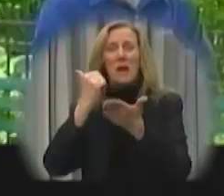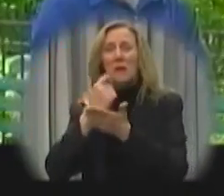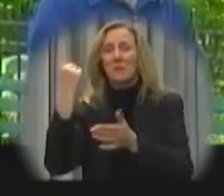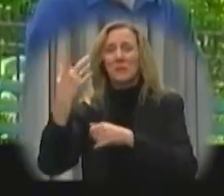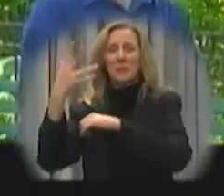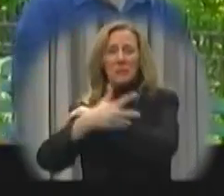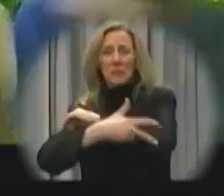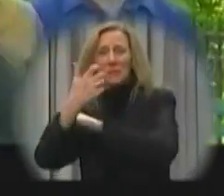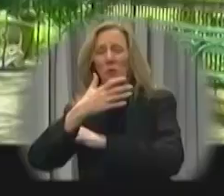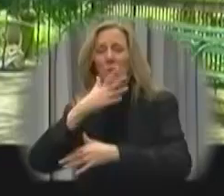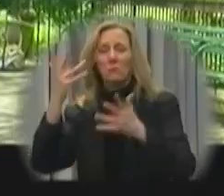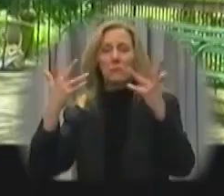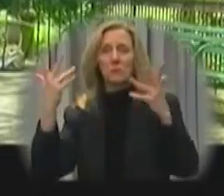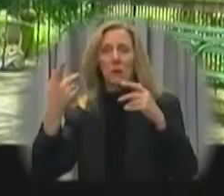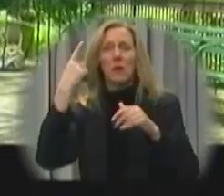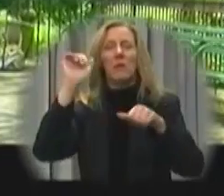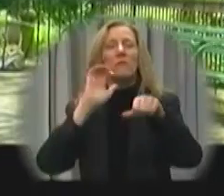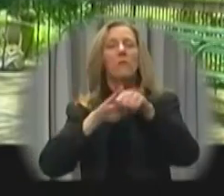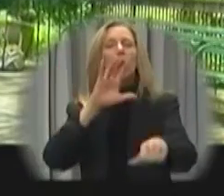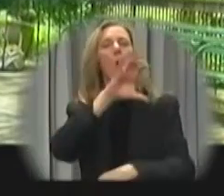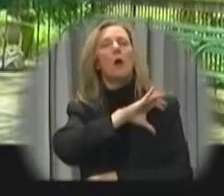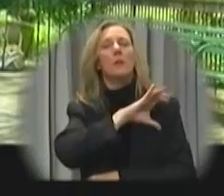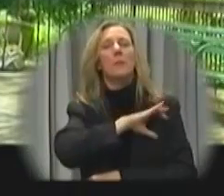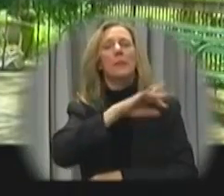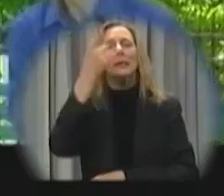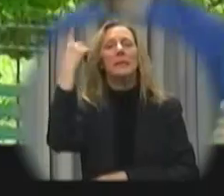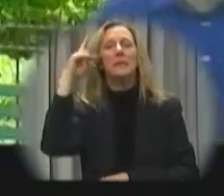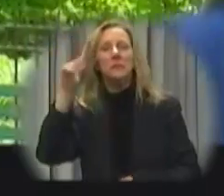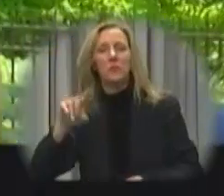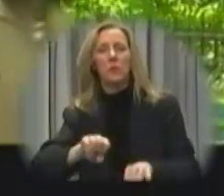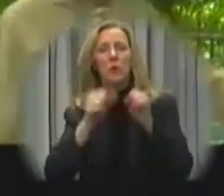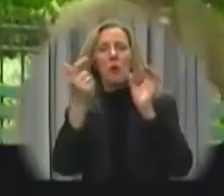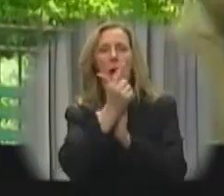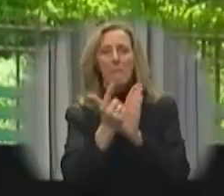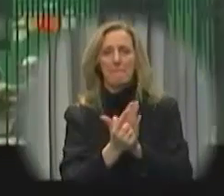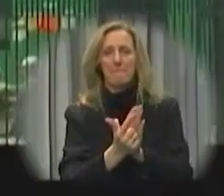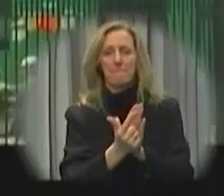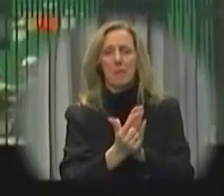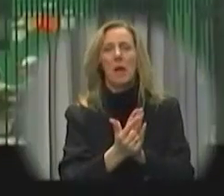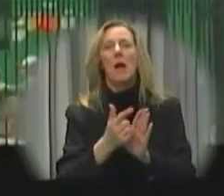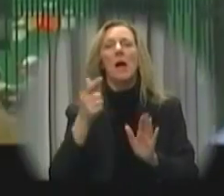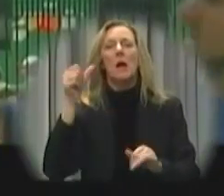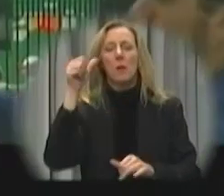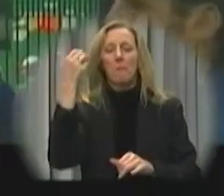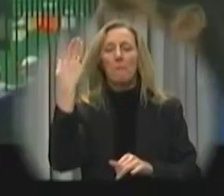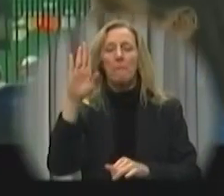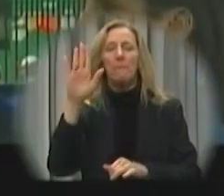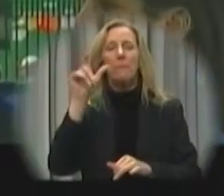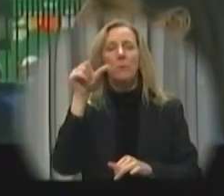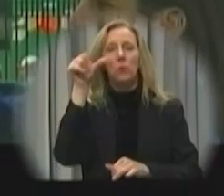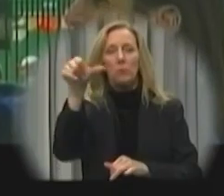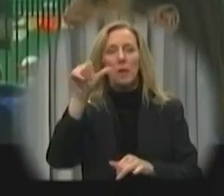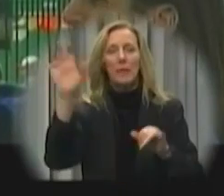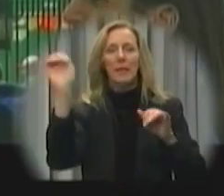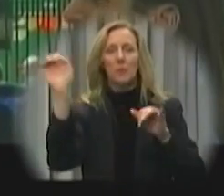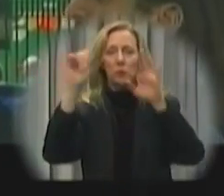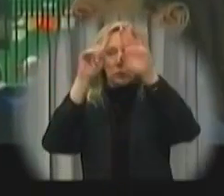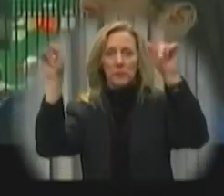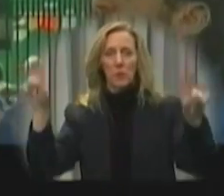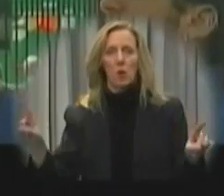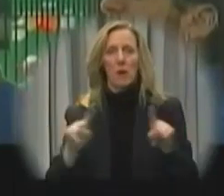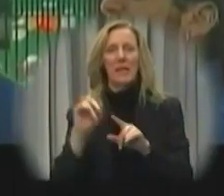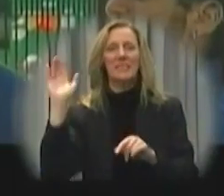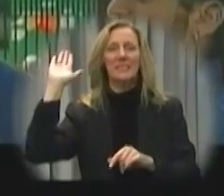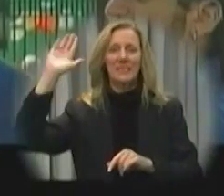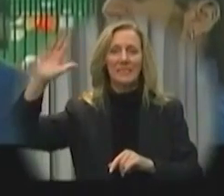Help! Help! Help! Man stole my fire! To summon the police for a crime, the individual pushes the blue button on the emergency call